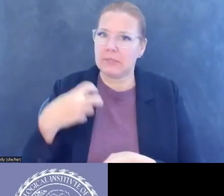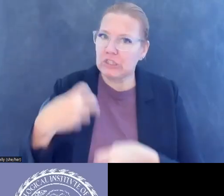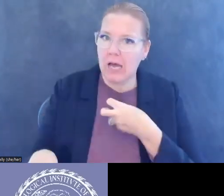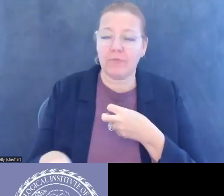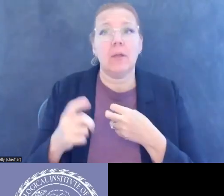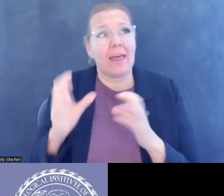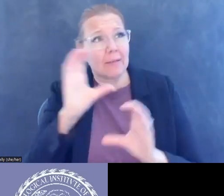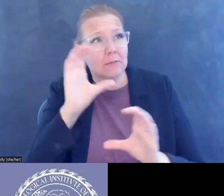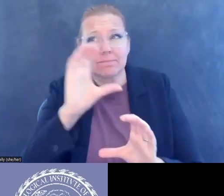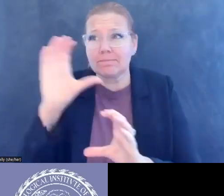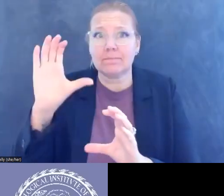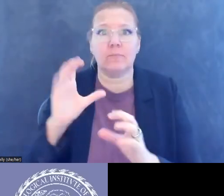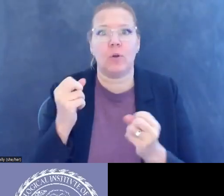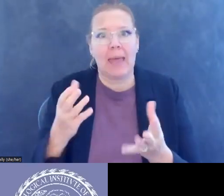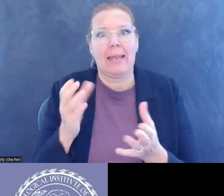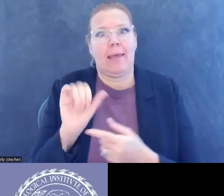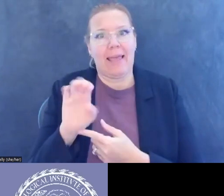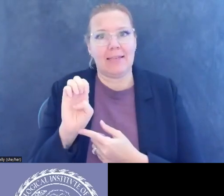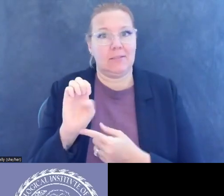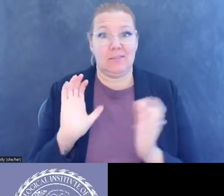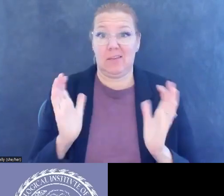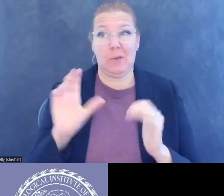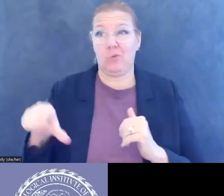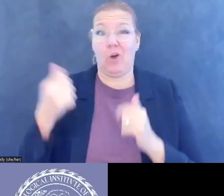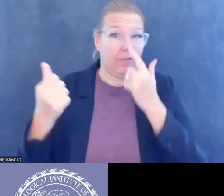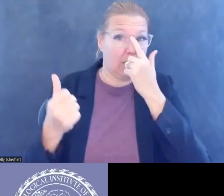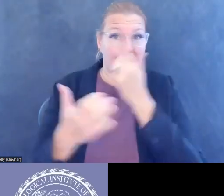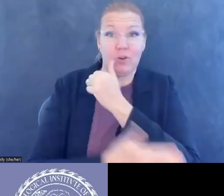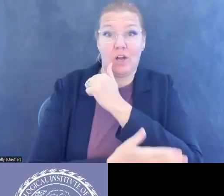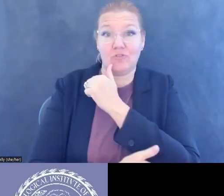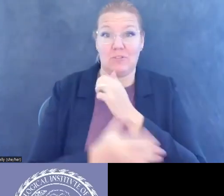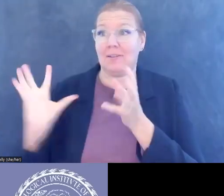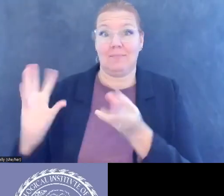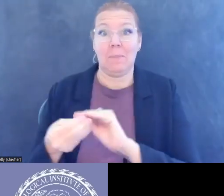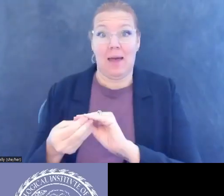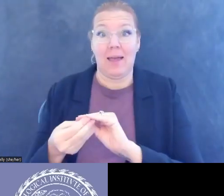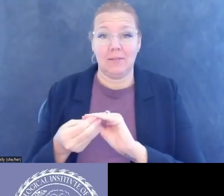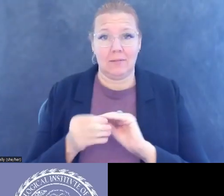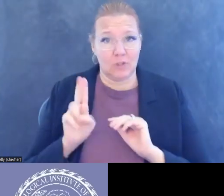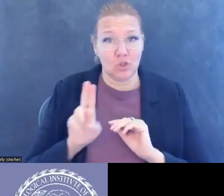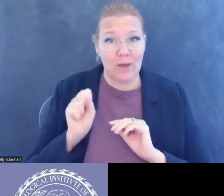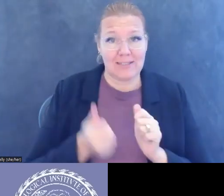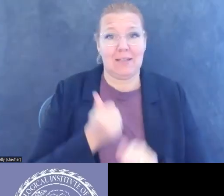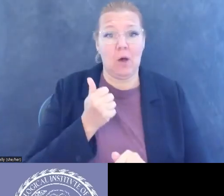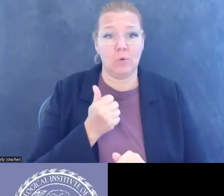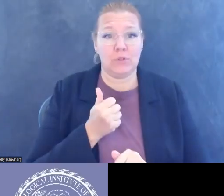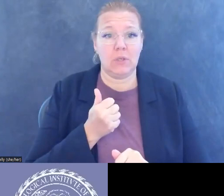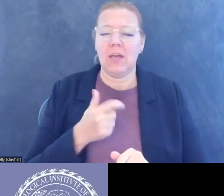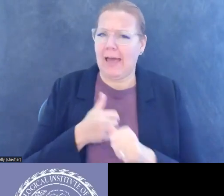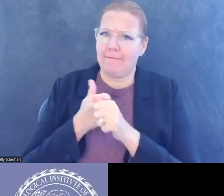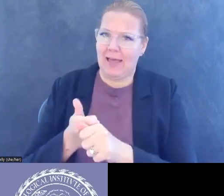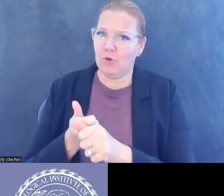cases than all of the other countries in the world combined. I don't have an exact stat on that, but we follow this pretty closely, and I'm comfortable saying that